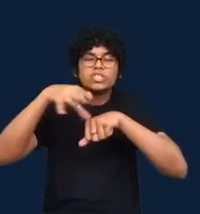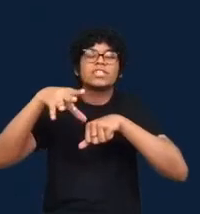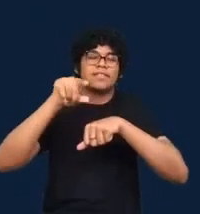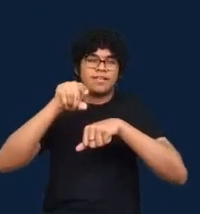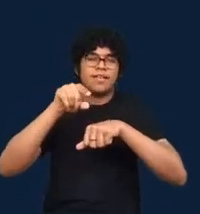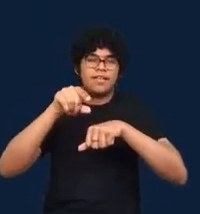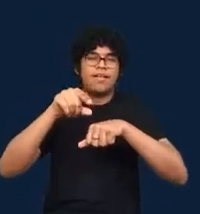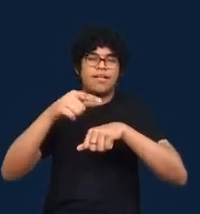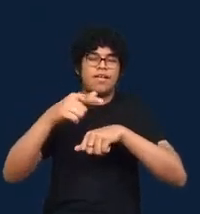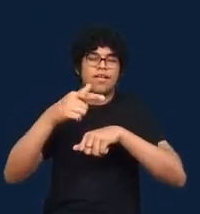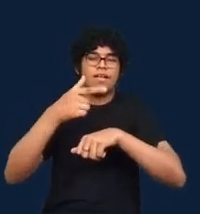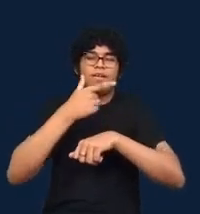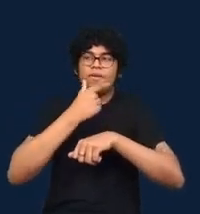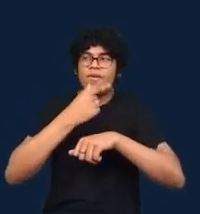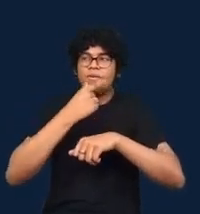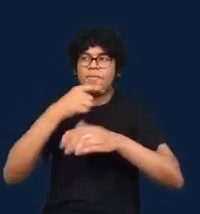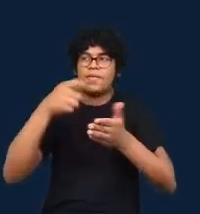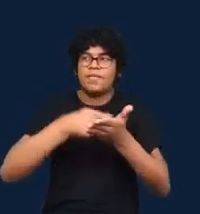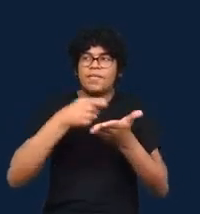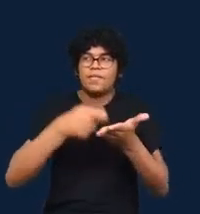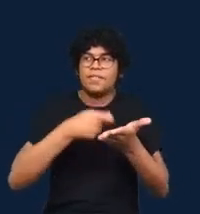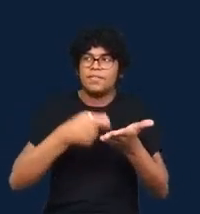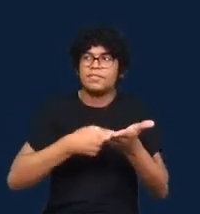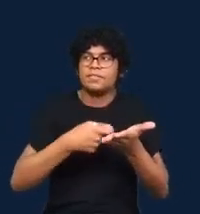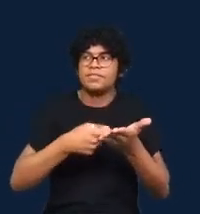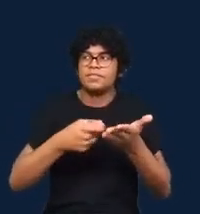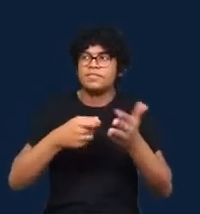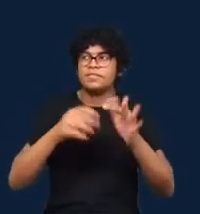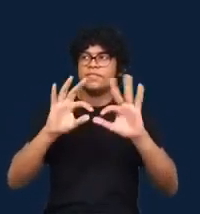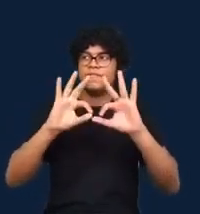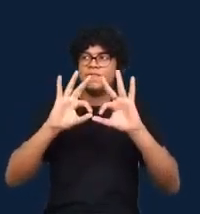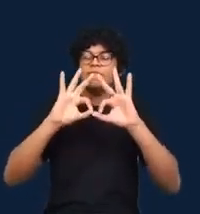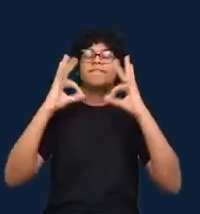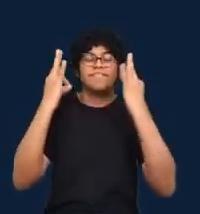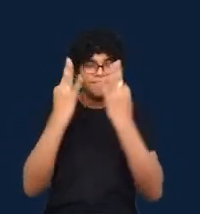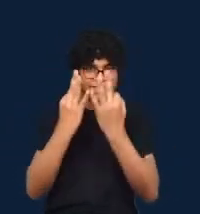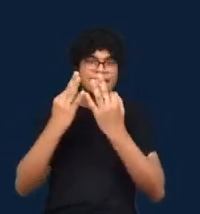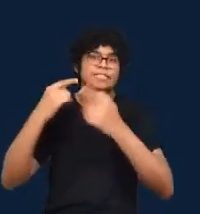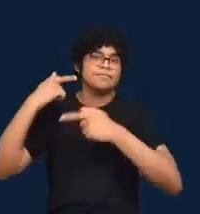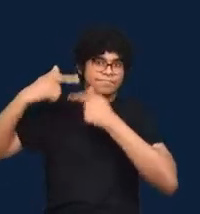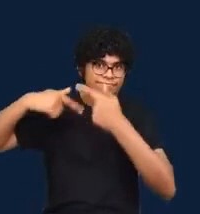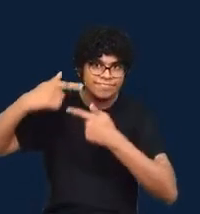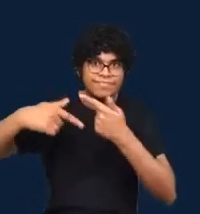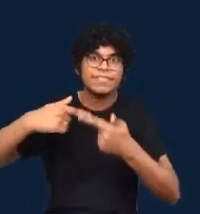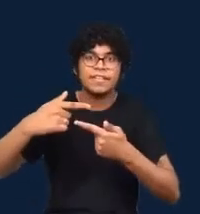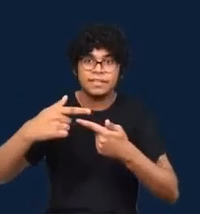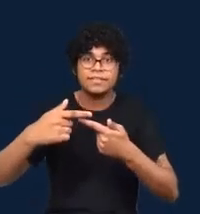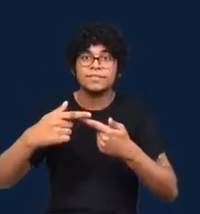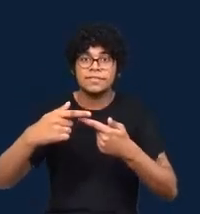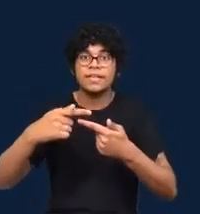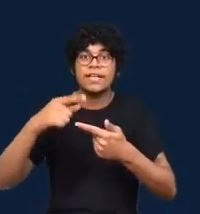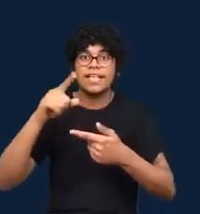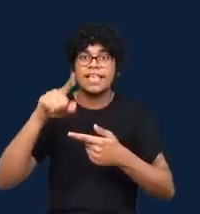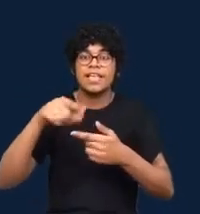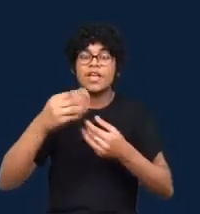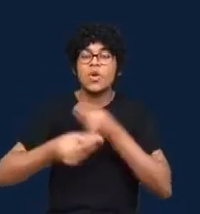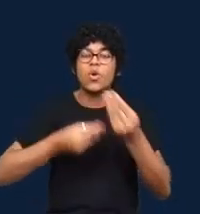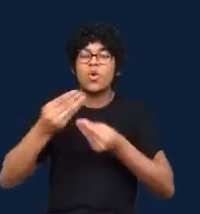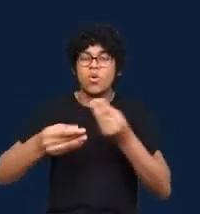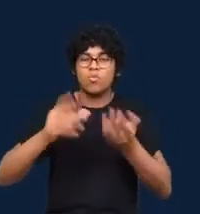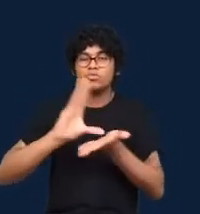by means of which data journalism could better convey its own provisionality and uncertainty.